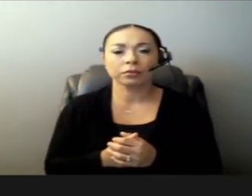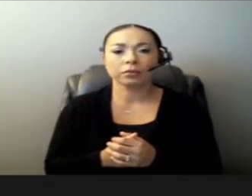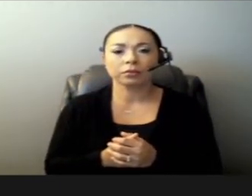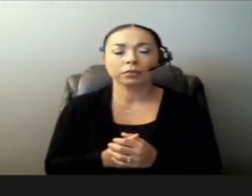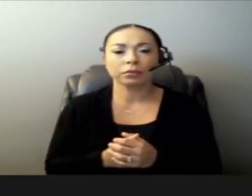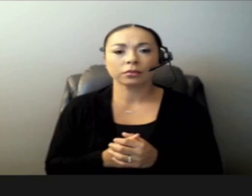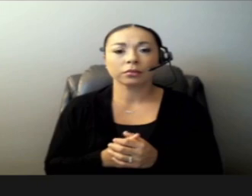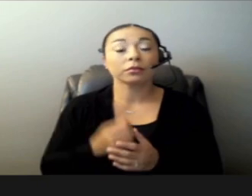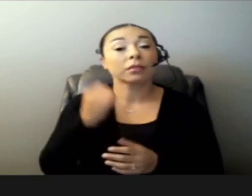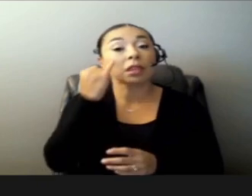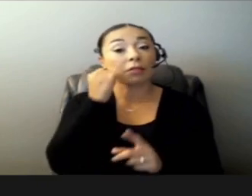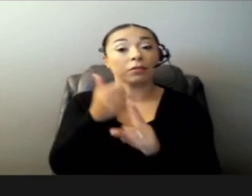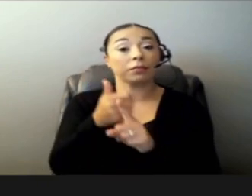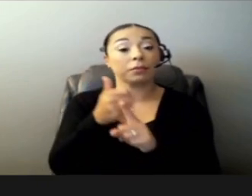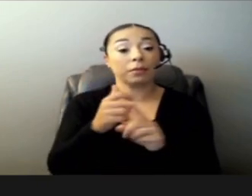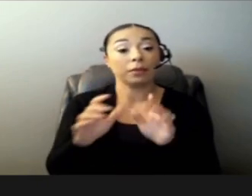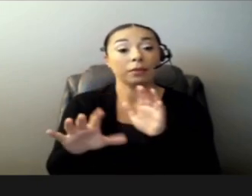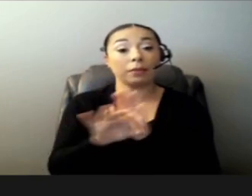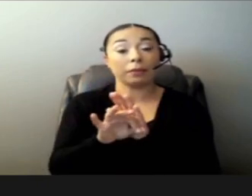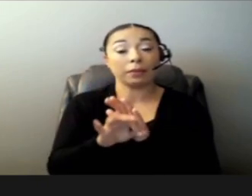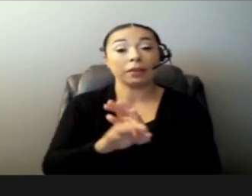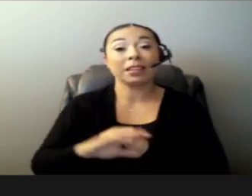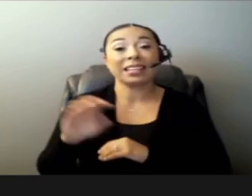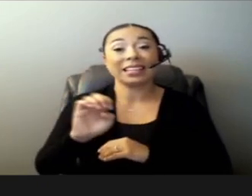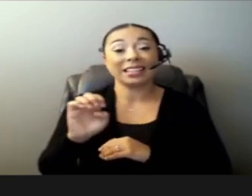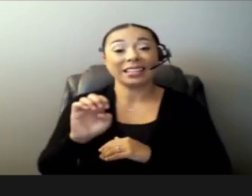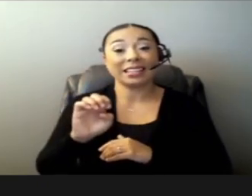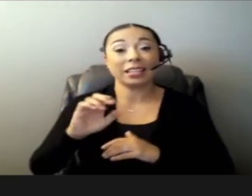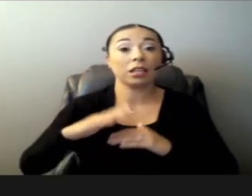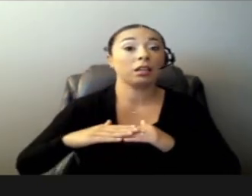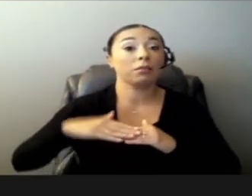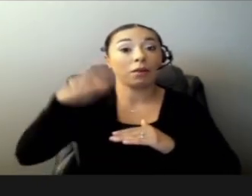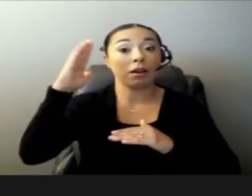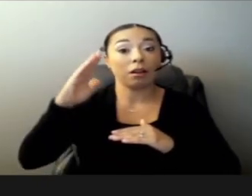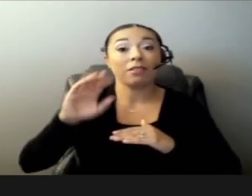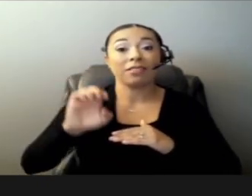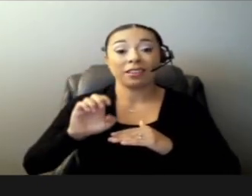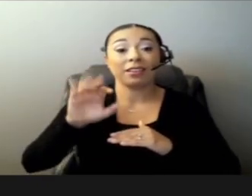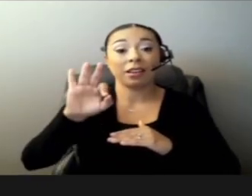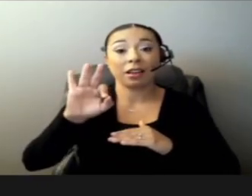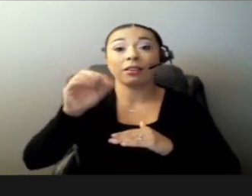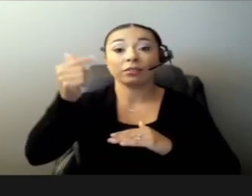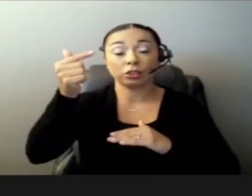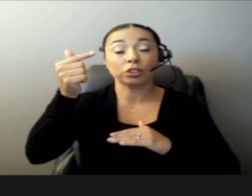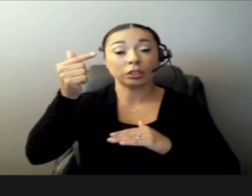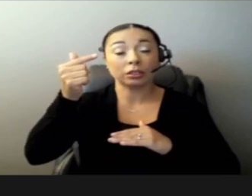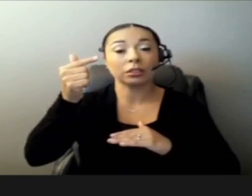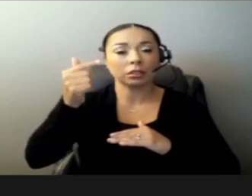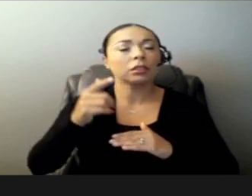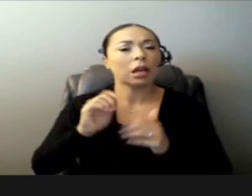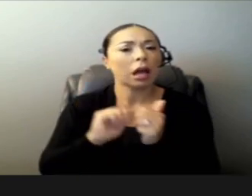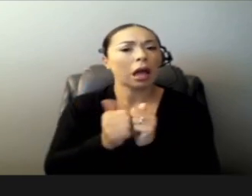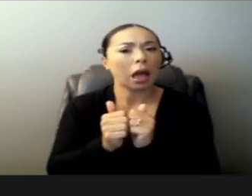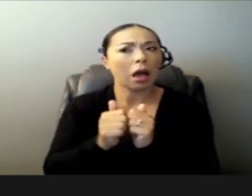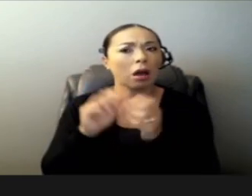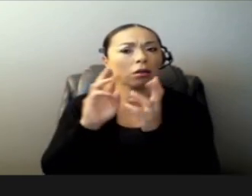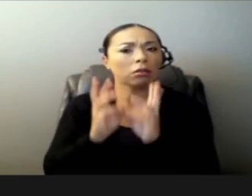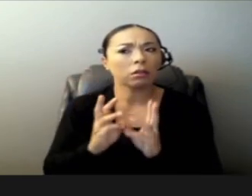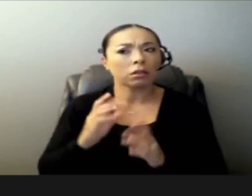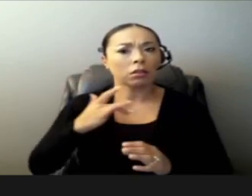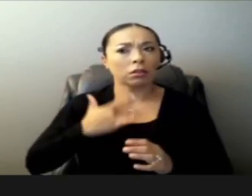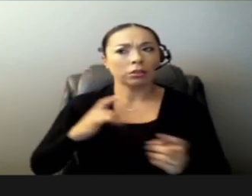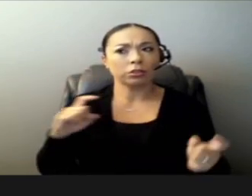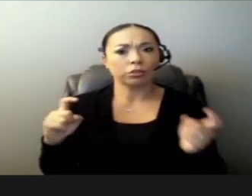If you selected the option agree or above, in what ways has climate change or